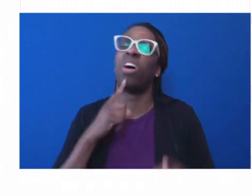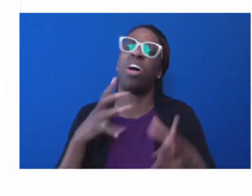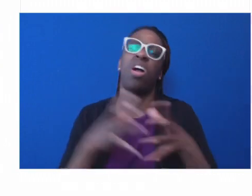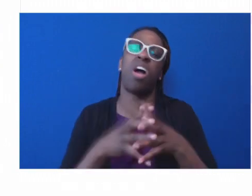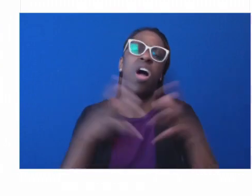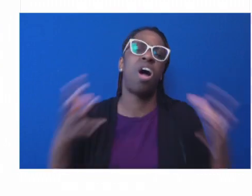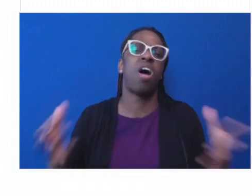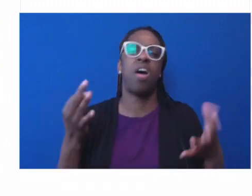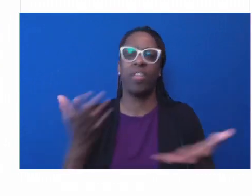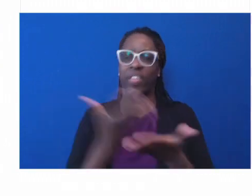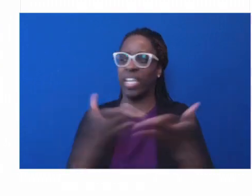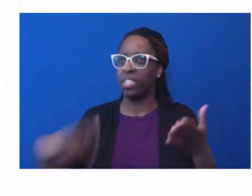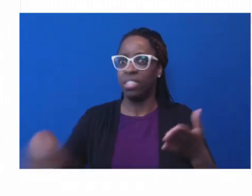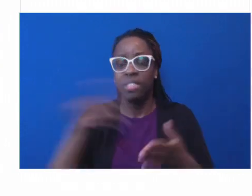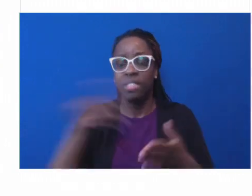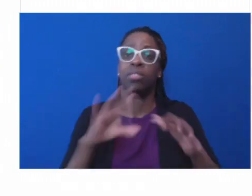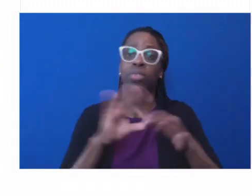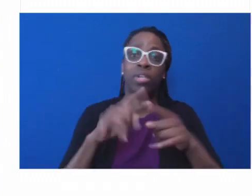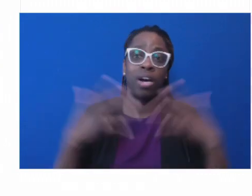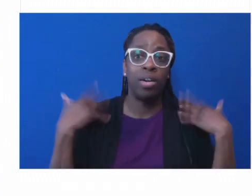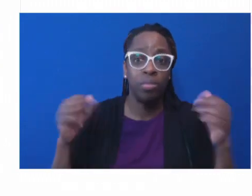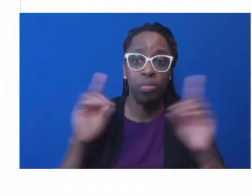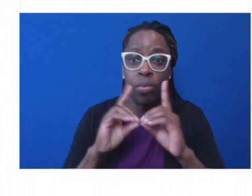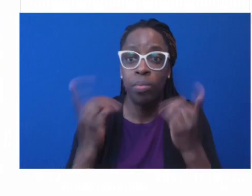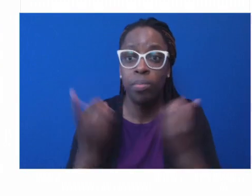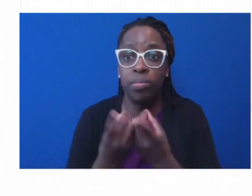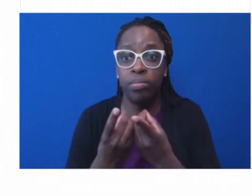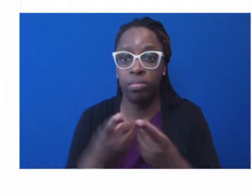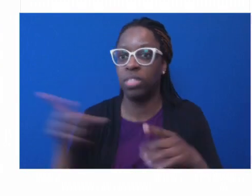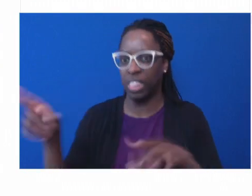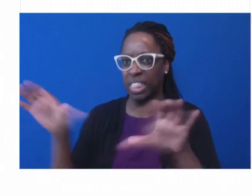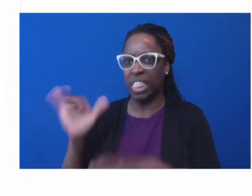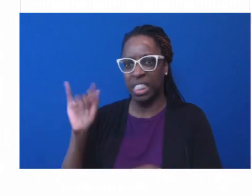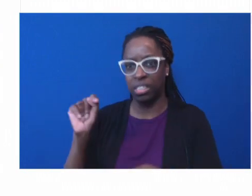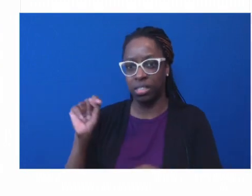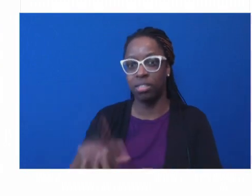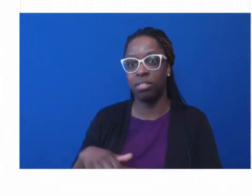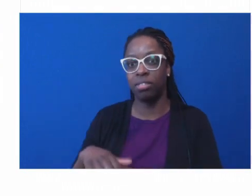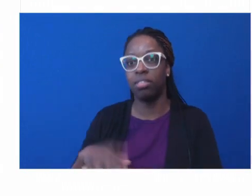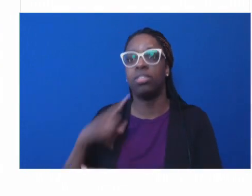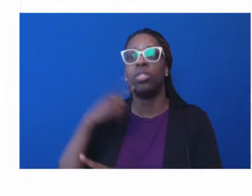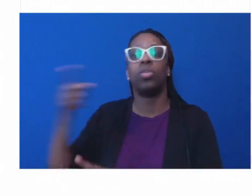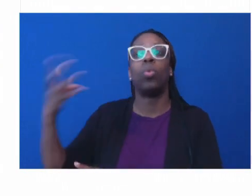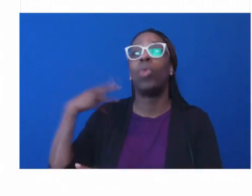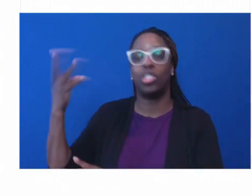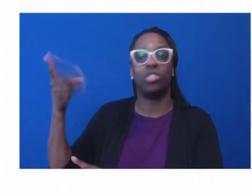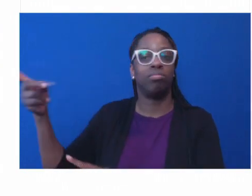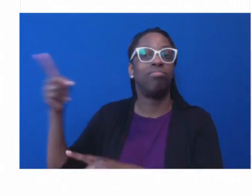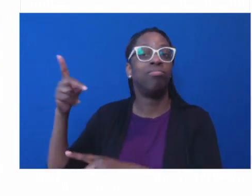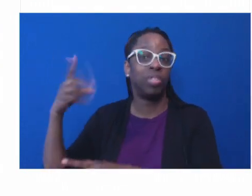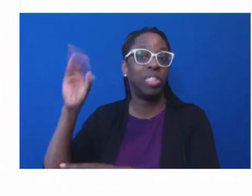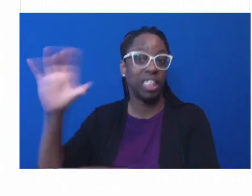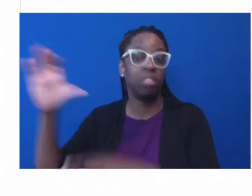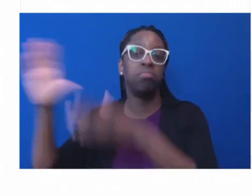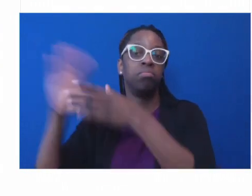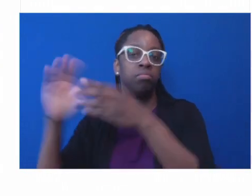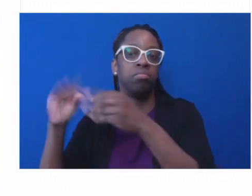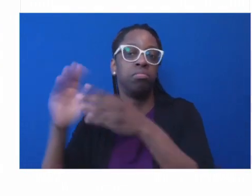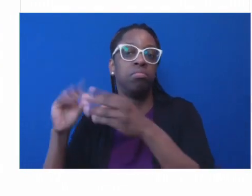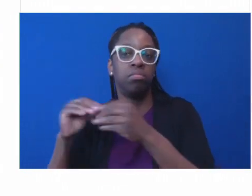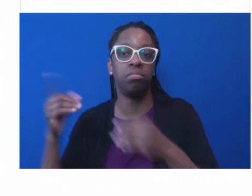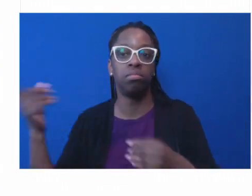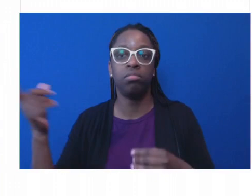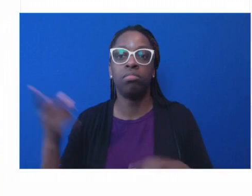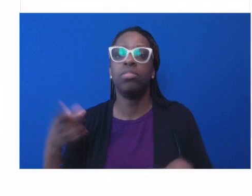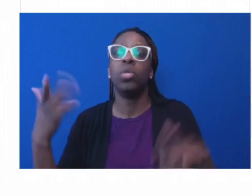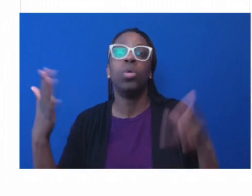Washington, you guys are going to be great, but a lot of the convening that the health departments did as they retreat, nobody's calling the meetings anymore. You're